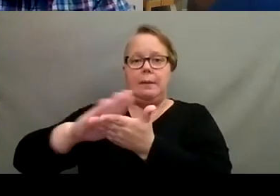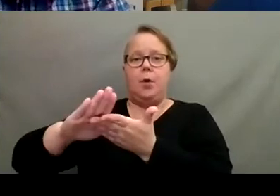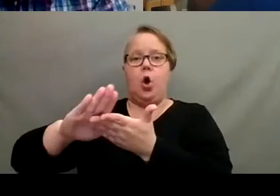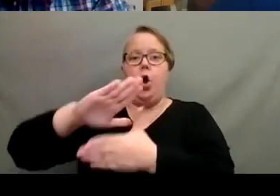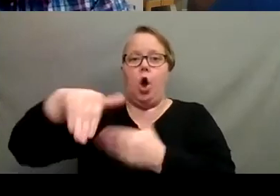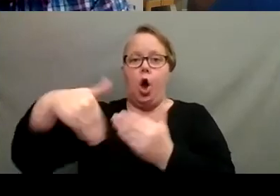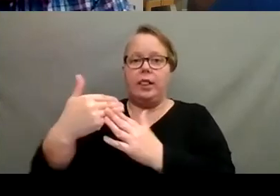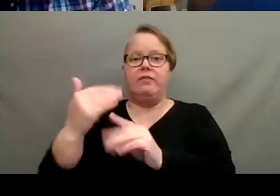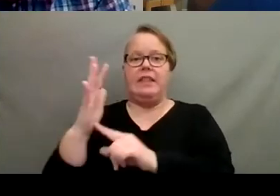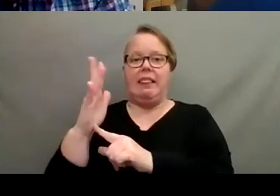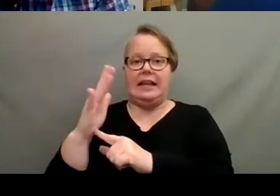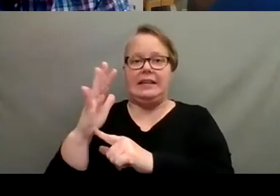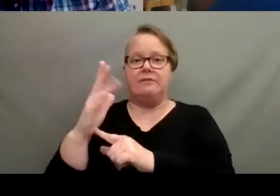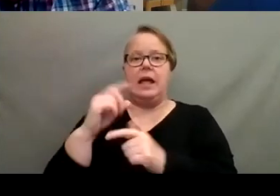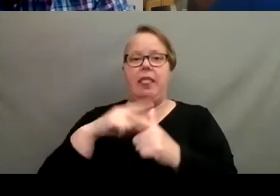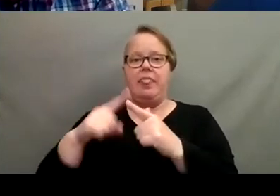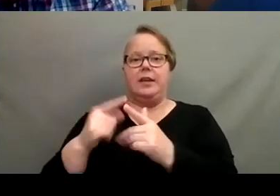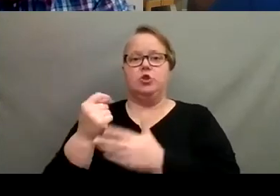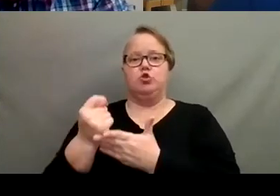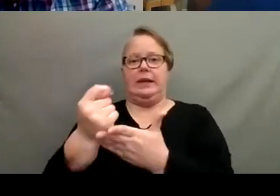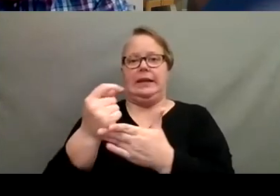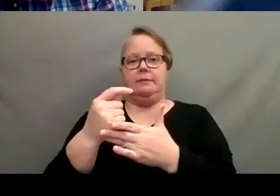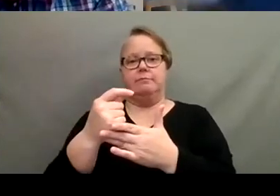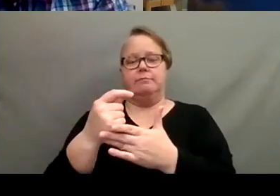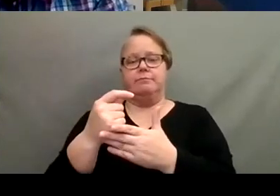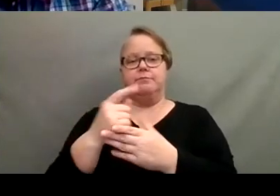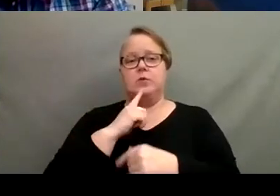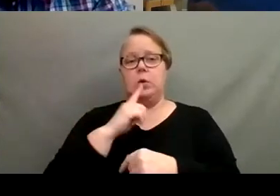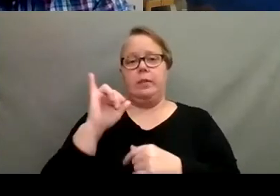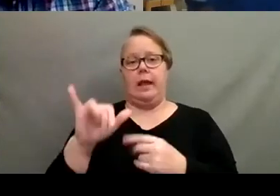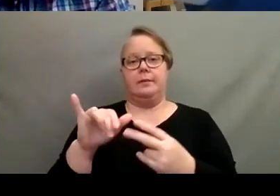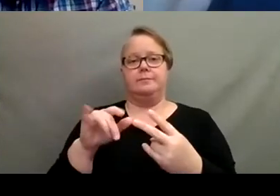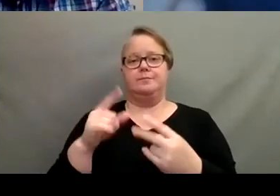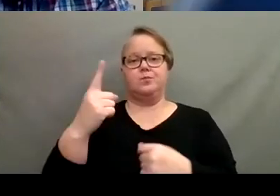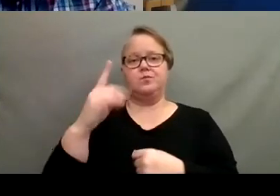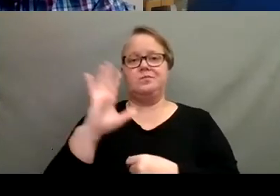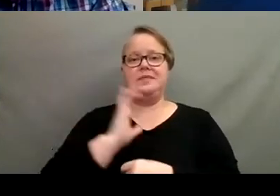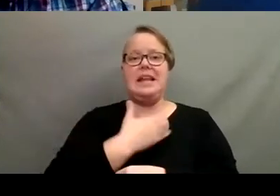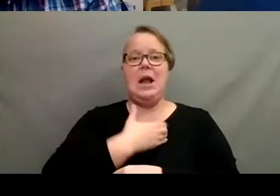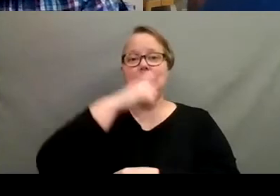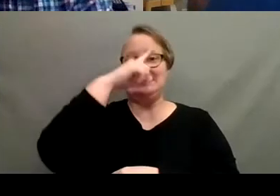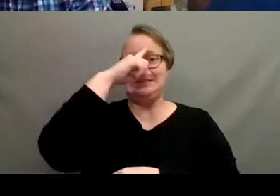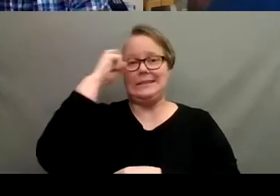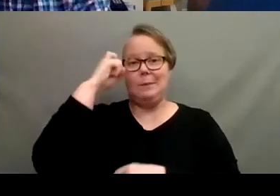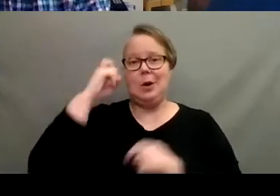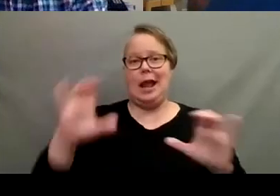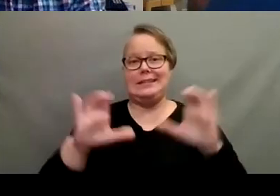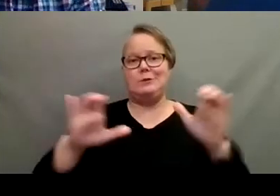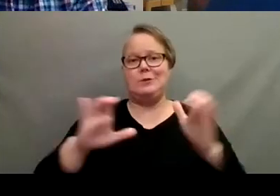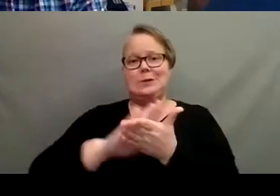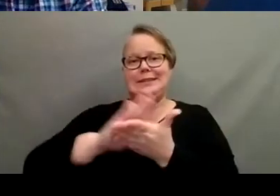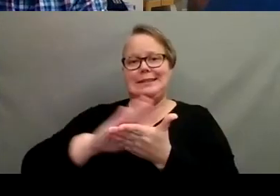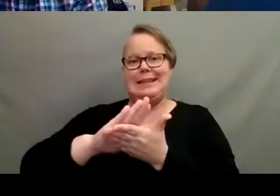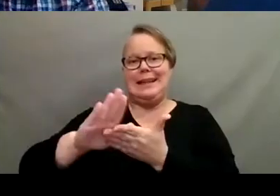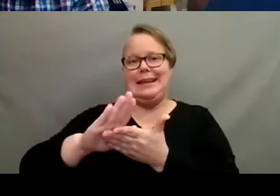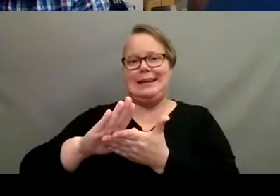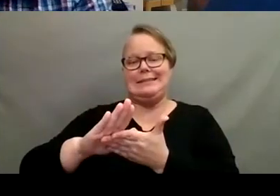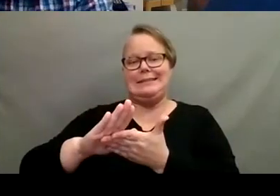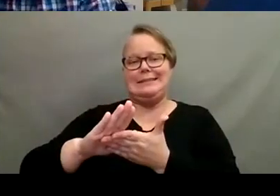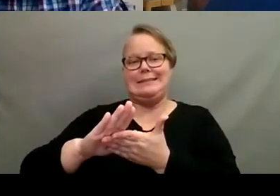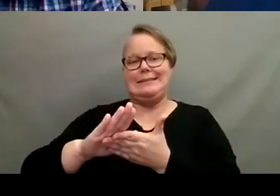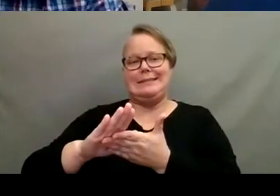treat it. So that was our, it was one of our summer activities this year was, was cleaning off the leaves of our chef lira.